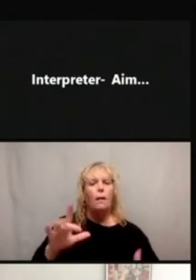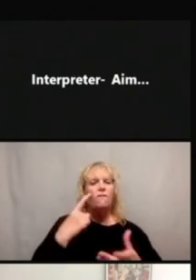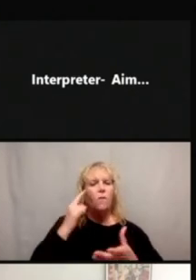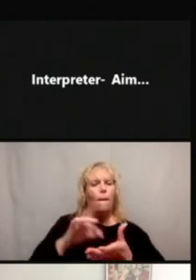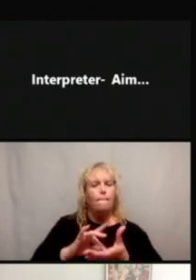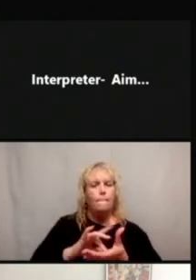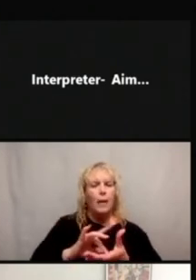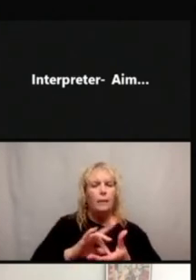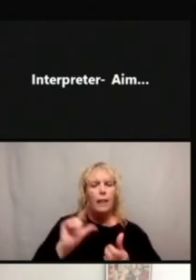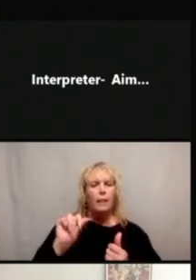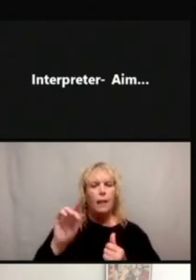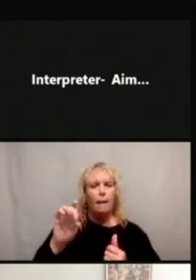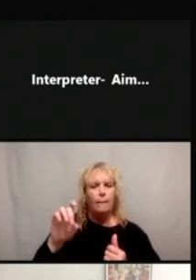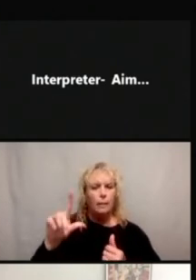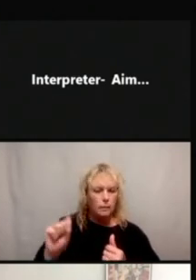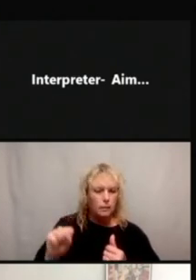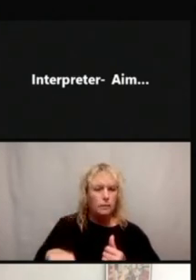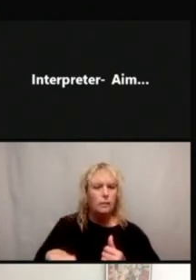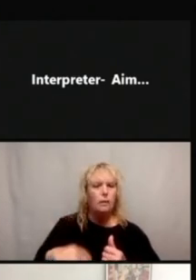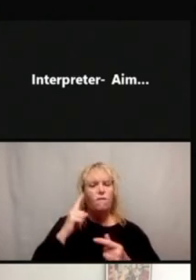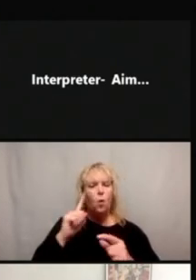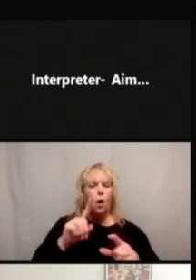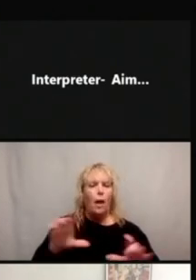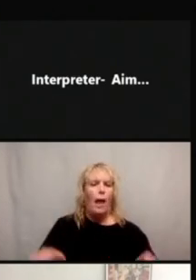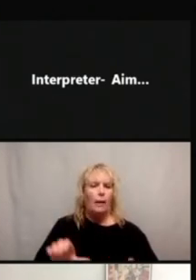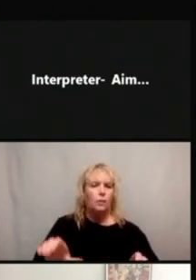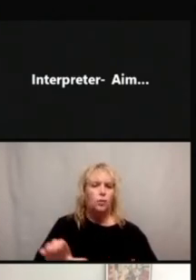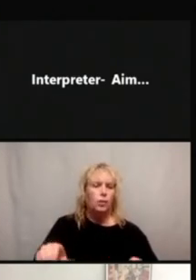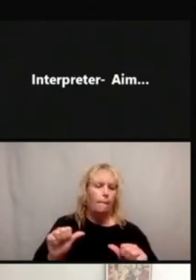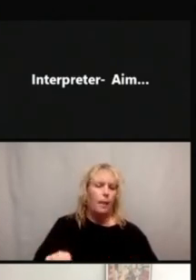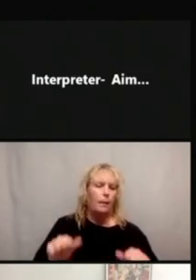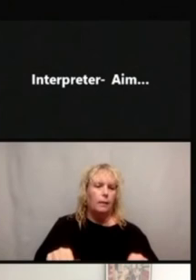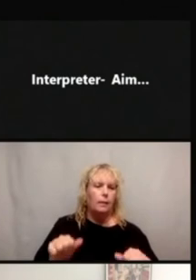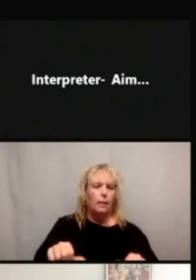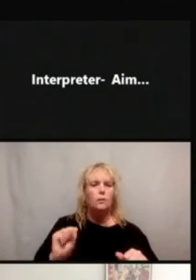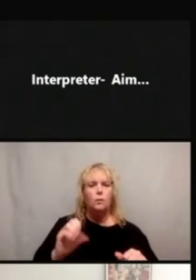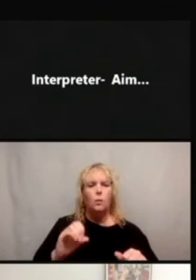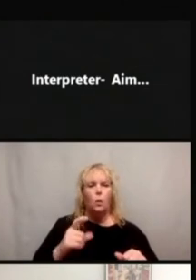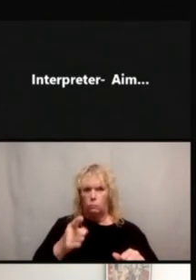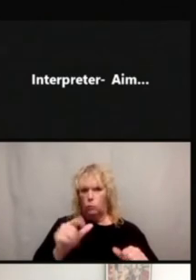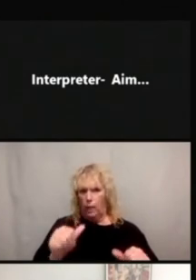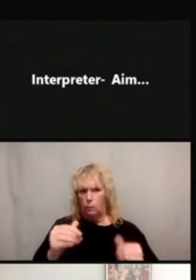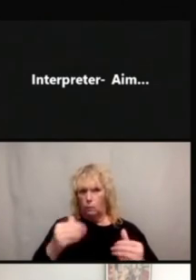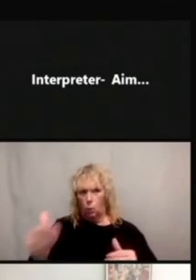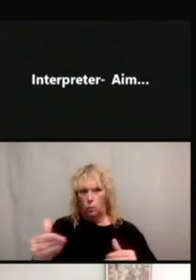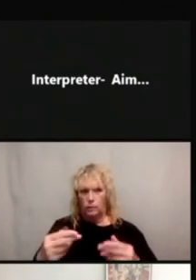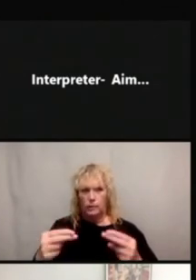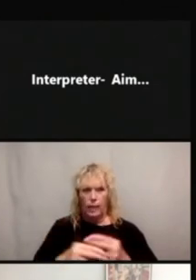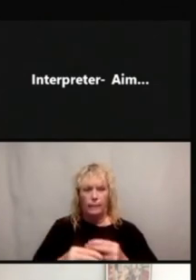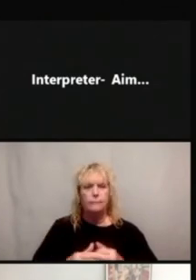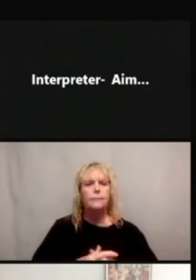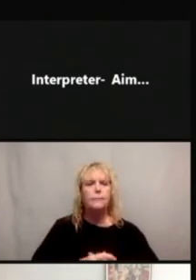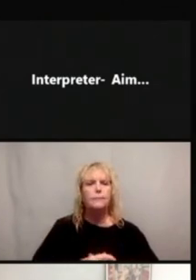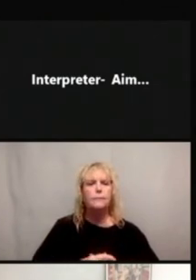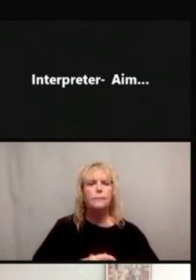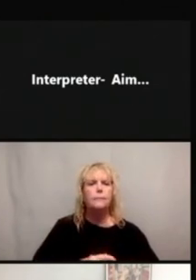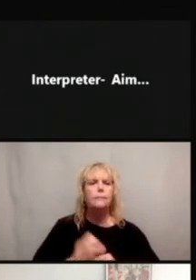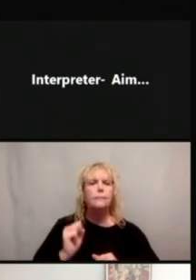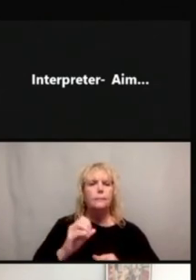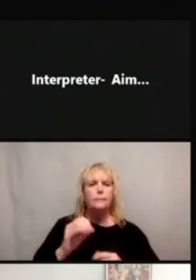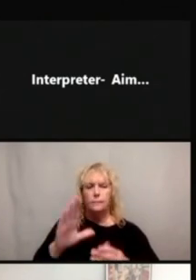comprehension and action ability. So you can go ahead to the next slide. So in